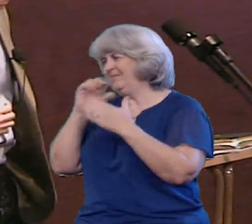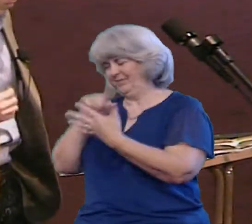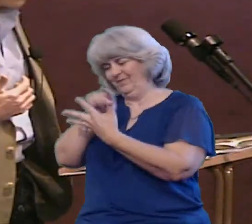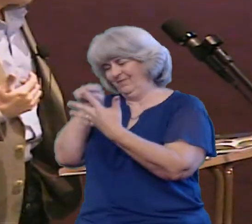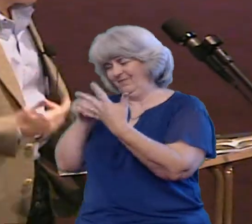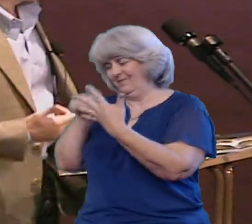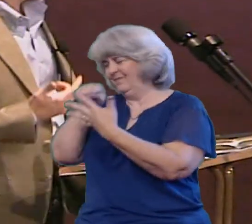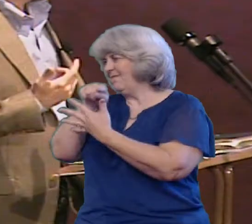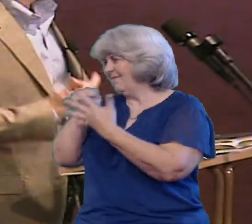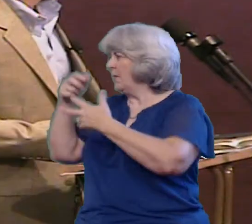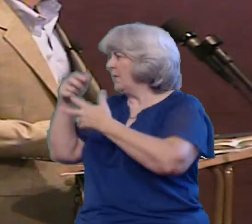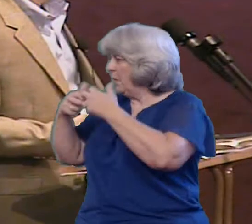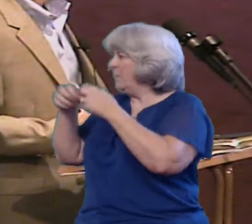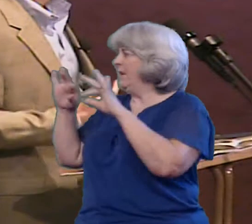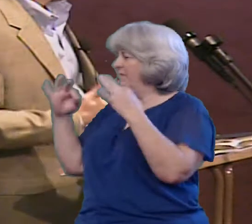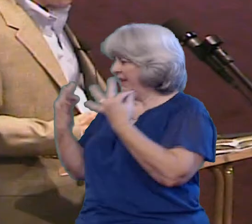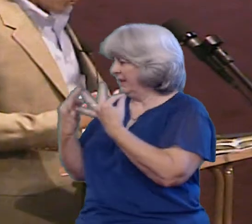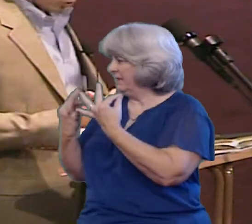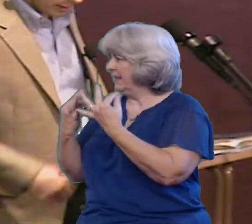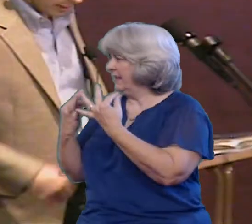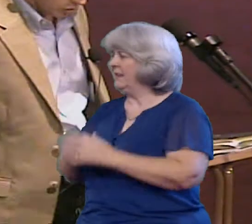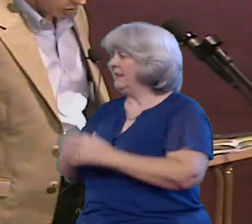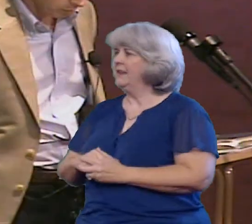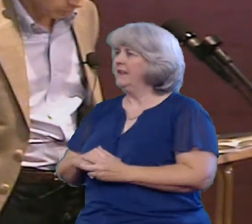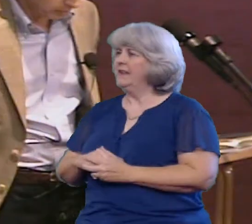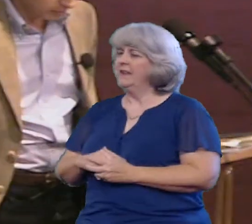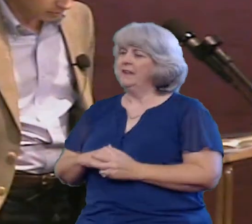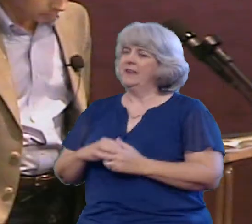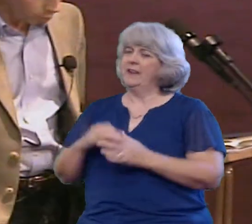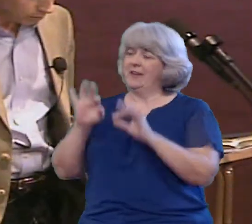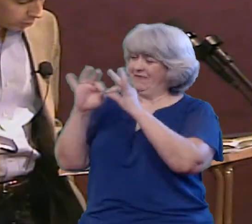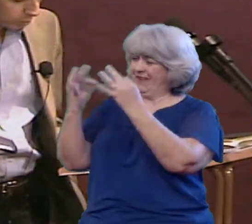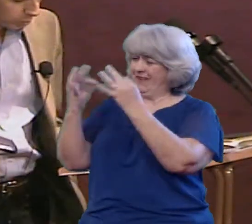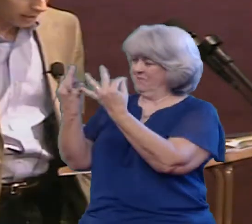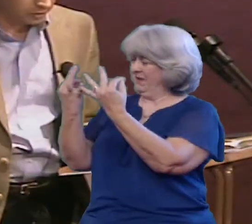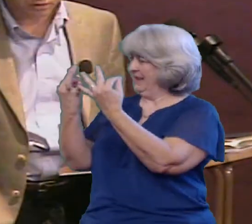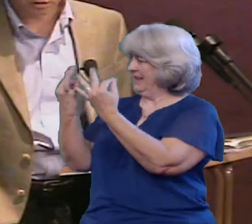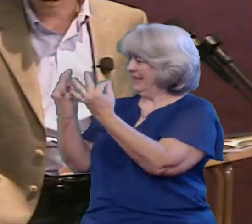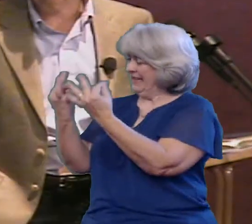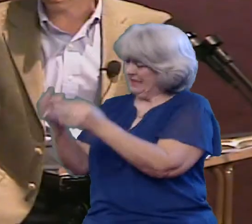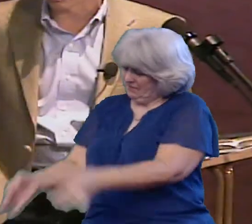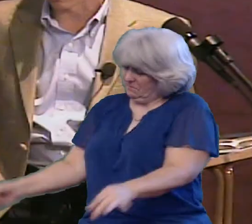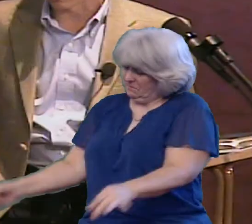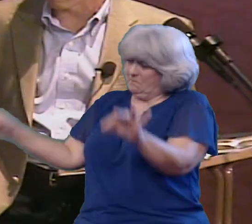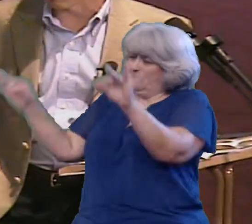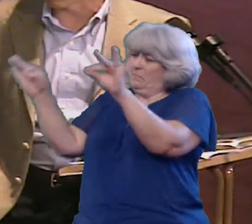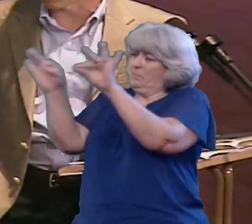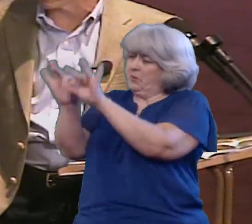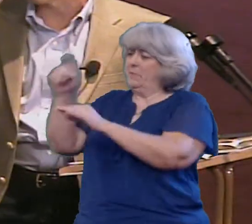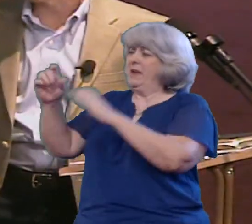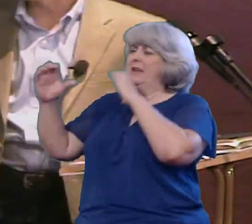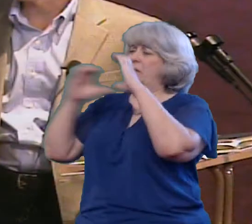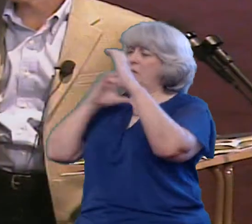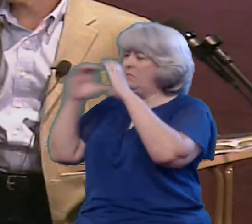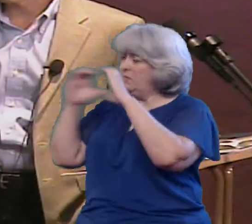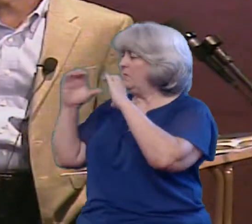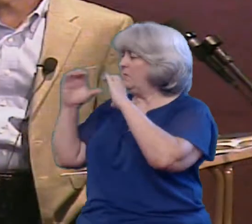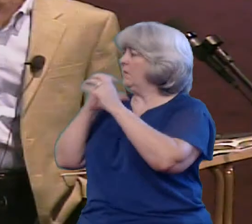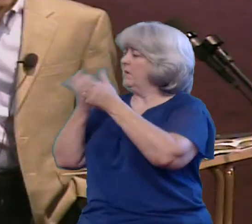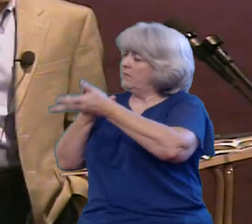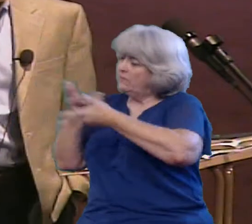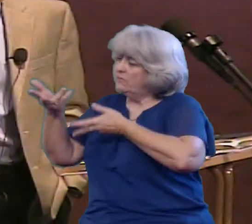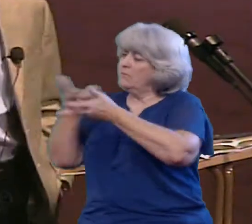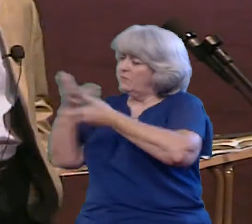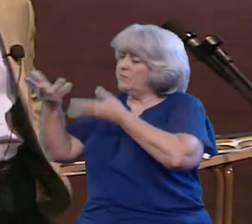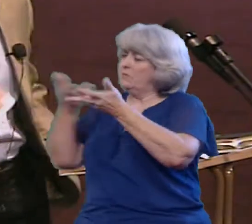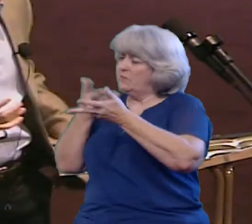The most important component of a family relationship Is the importance of communication and conversation in a lifelong relationship If